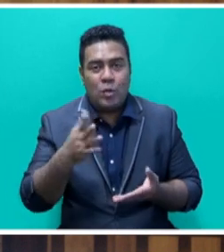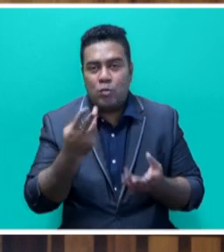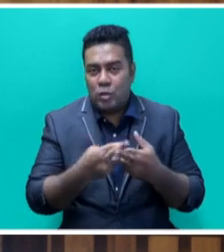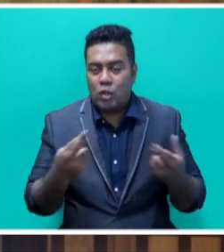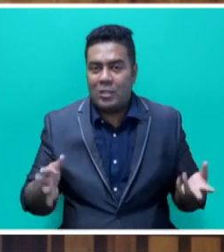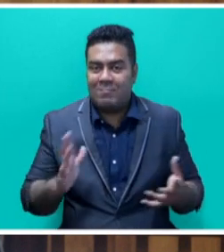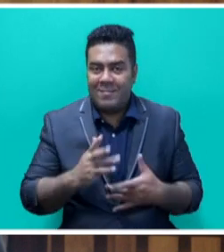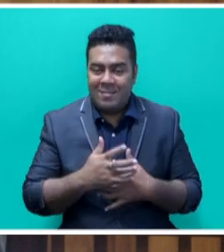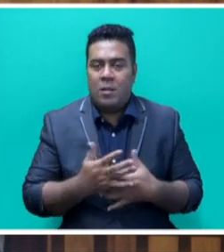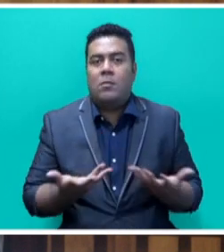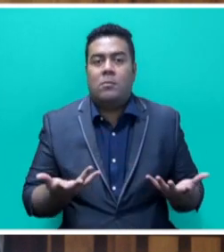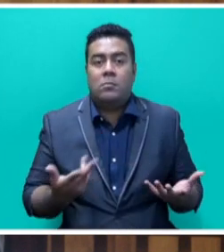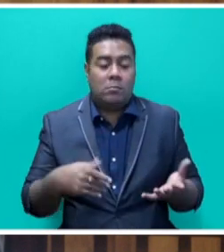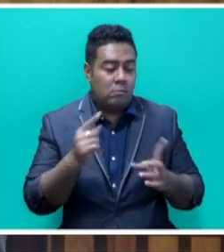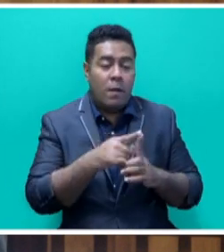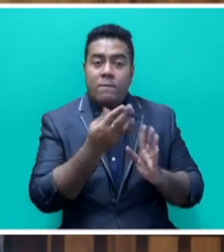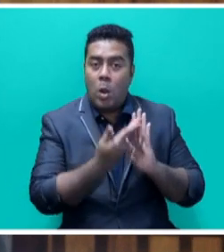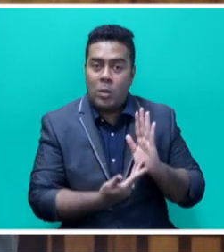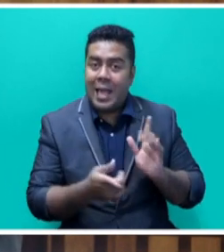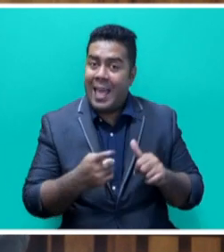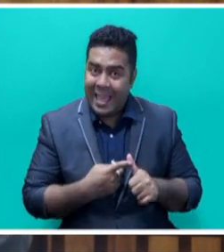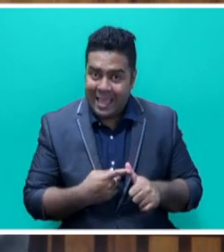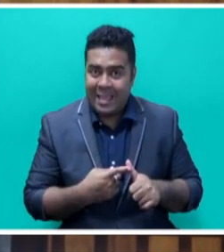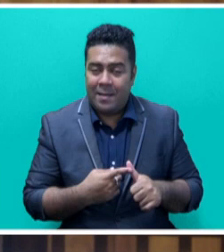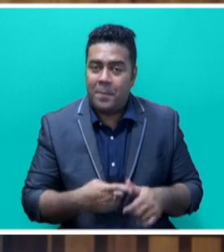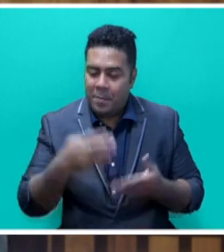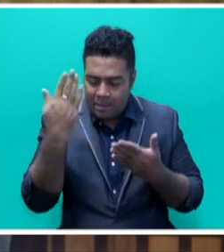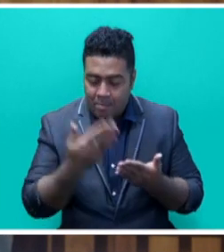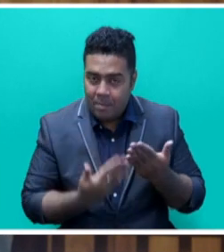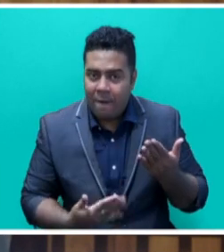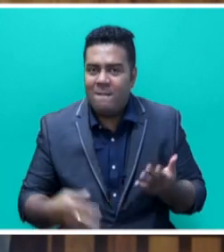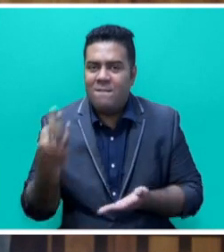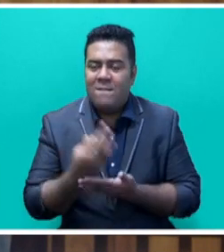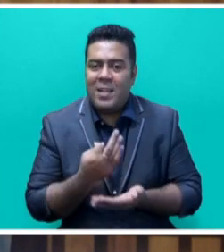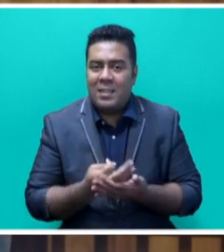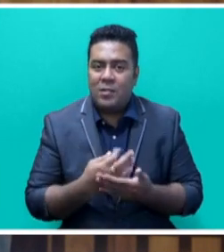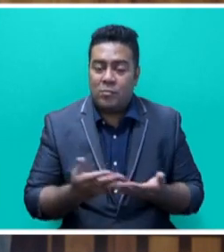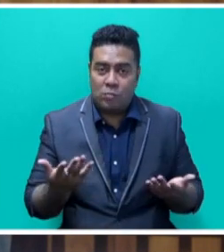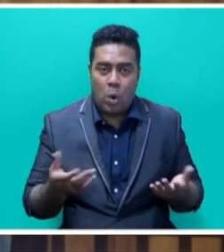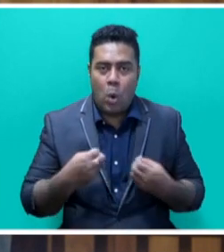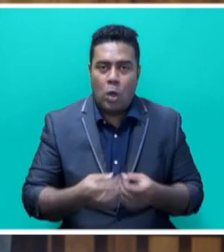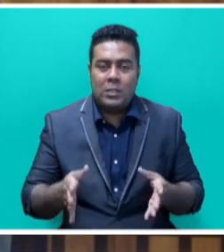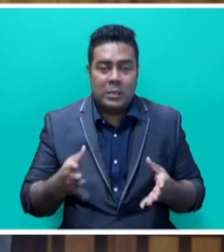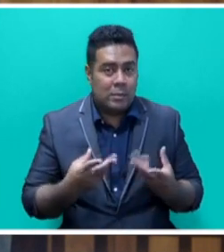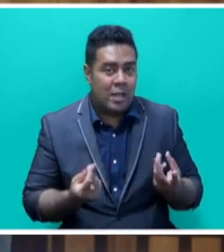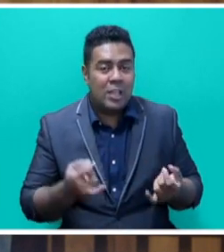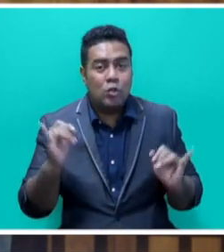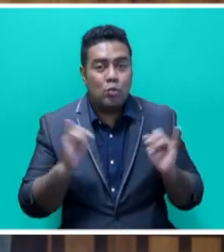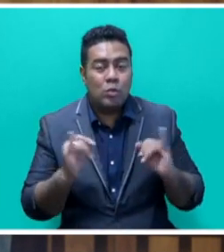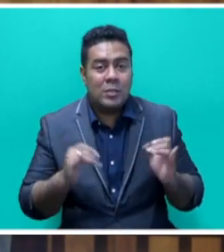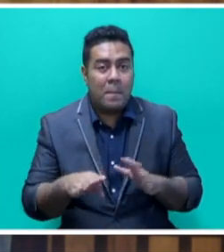for adaptation and loss and damage are as follows. A. Dedicated financing for loss and damage that goes beyond insurance-based